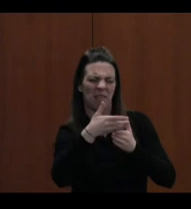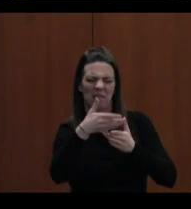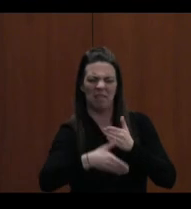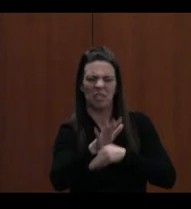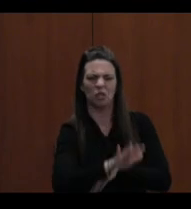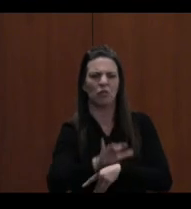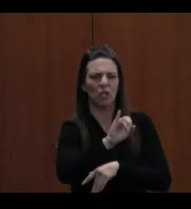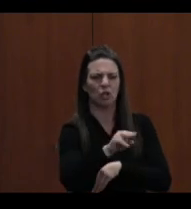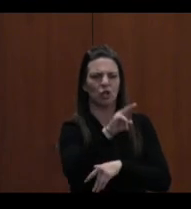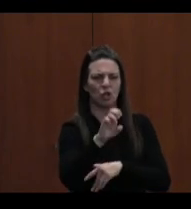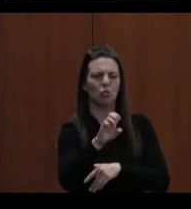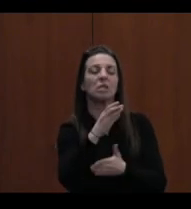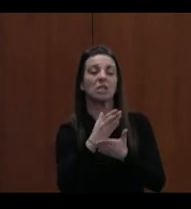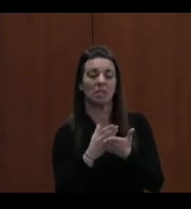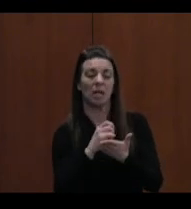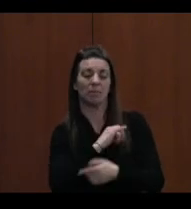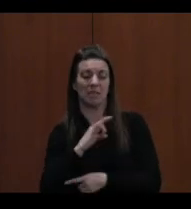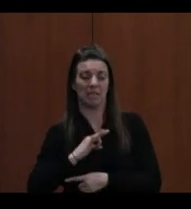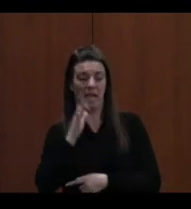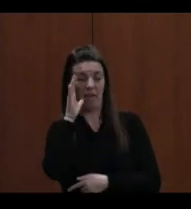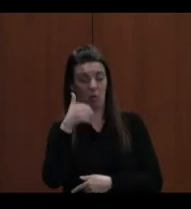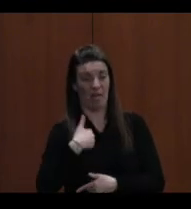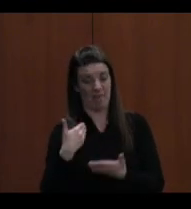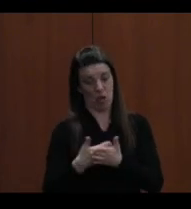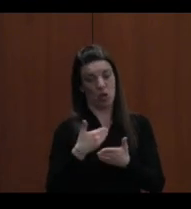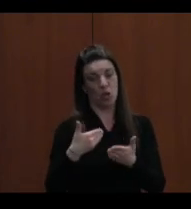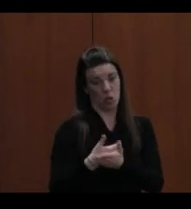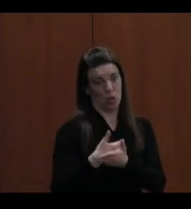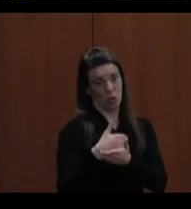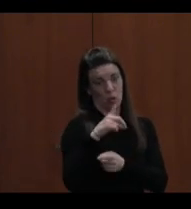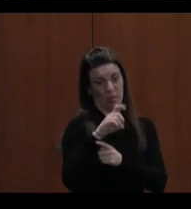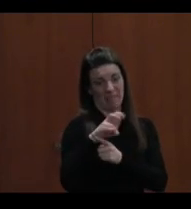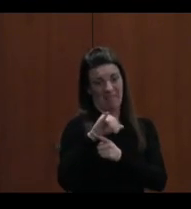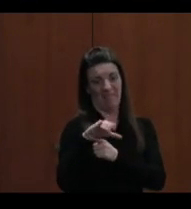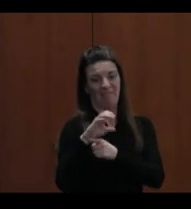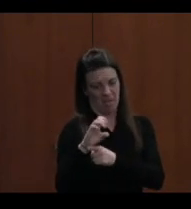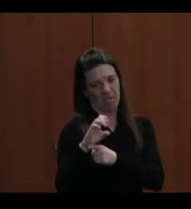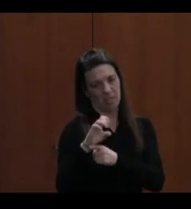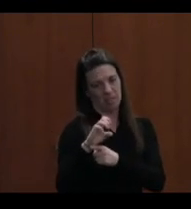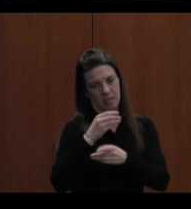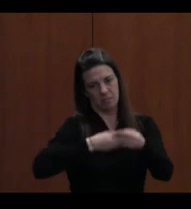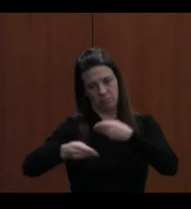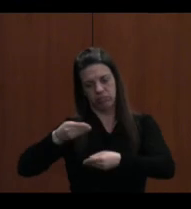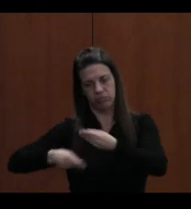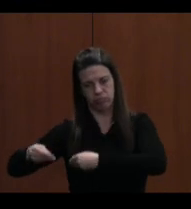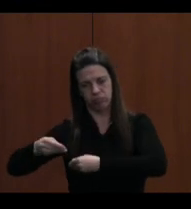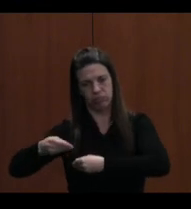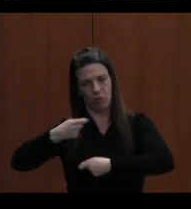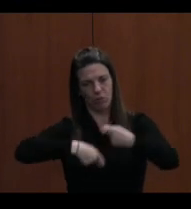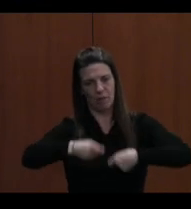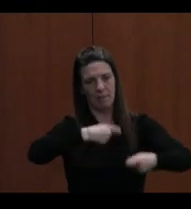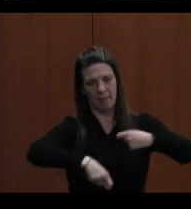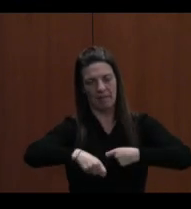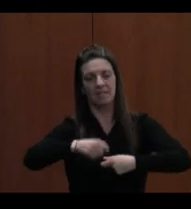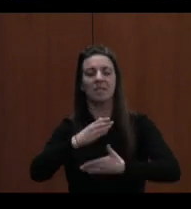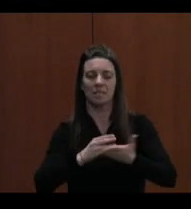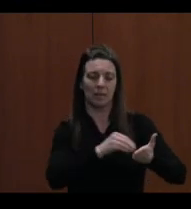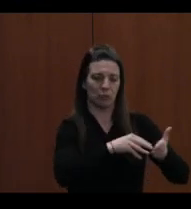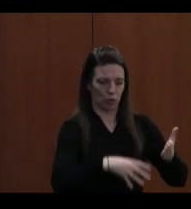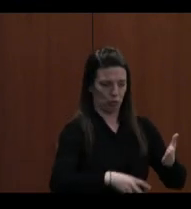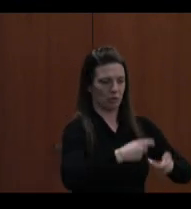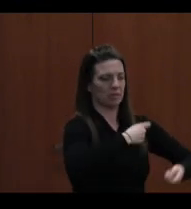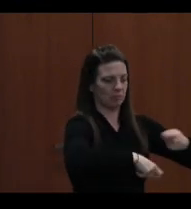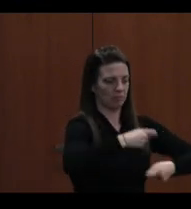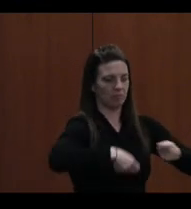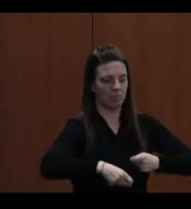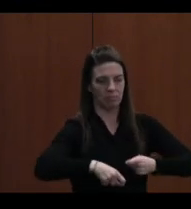Some portion of staff will have new devices. This is a cyclical event as is for students. So there are purchases and implementations that occur at